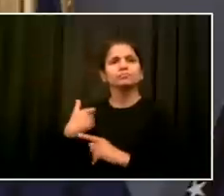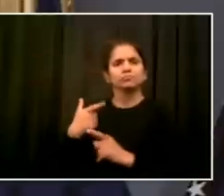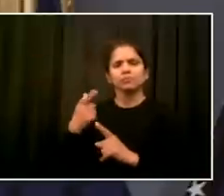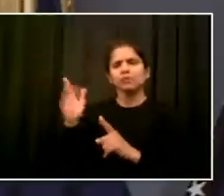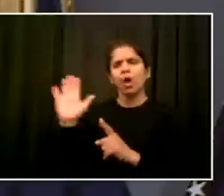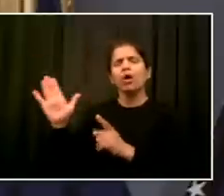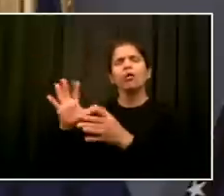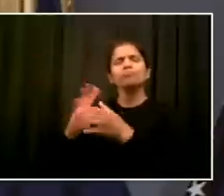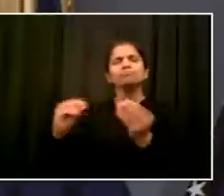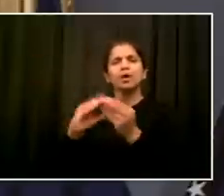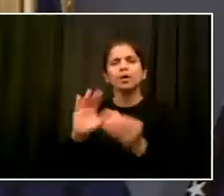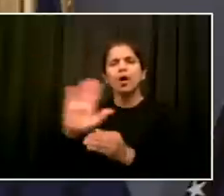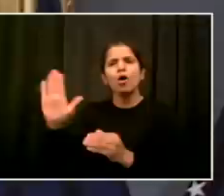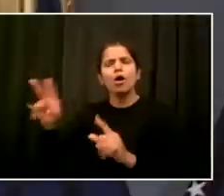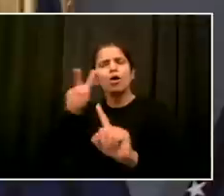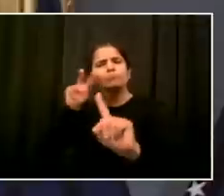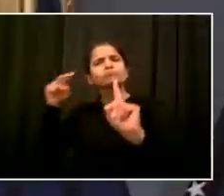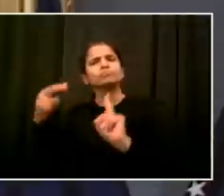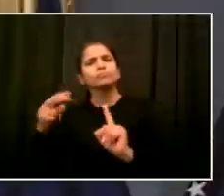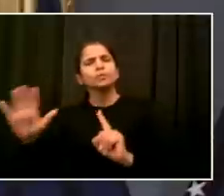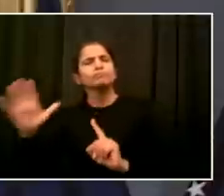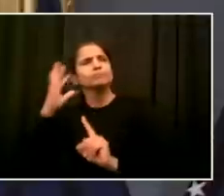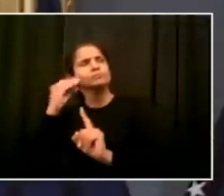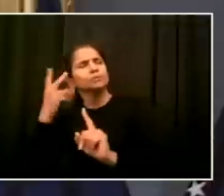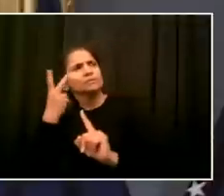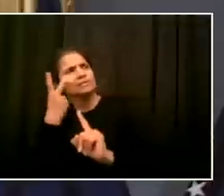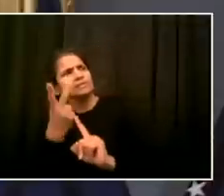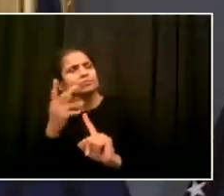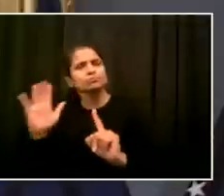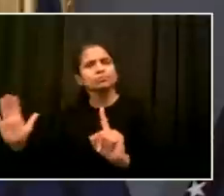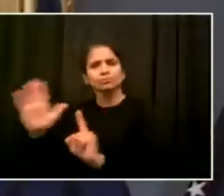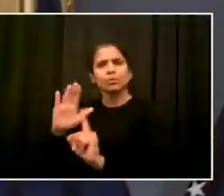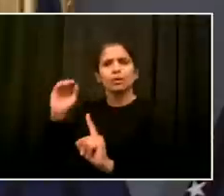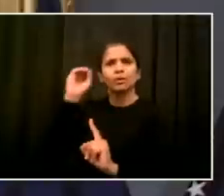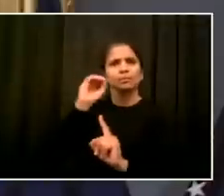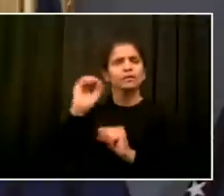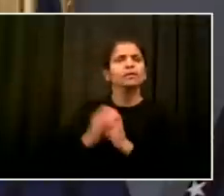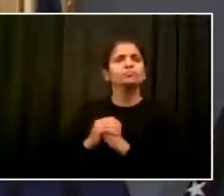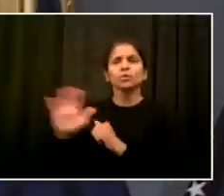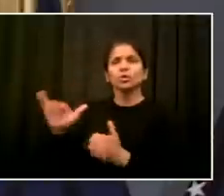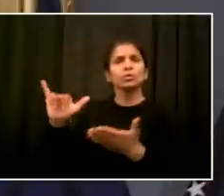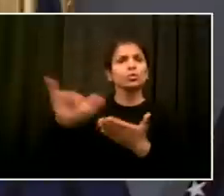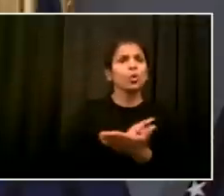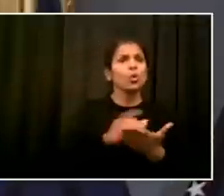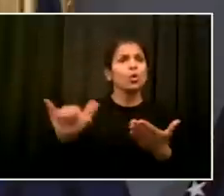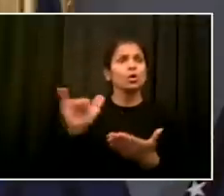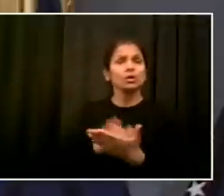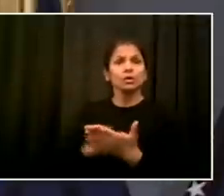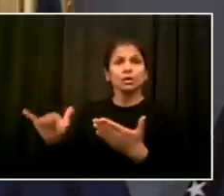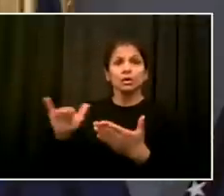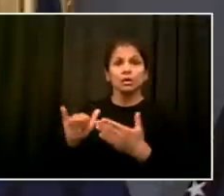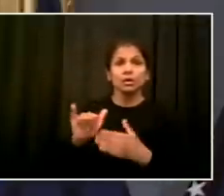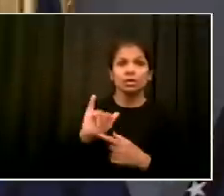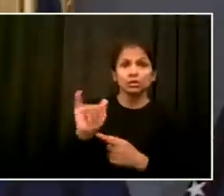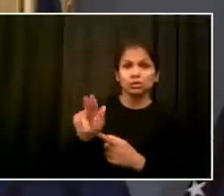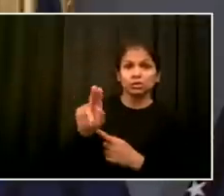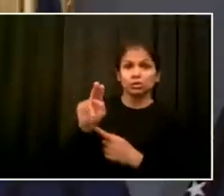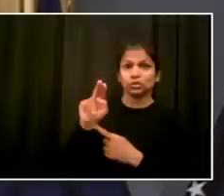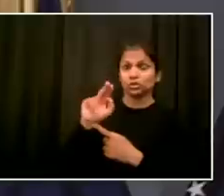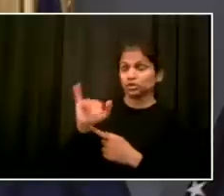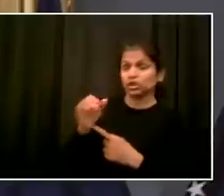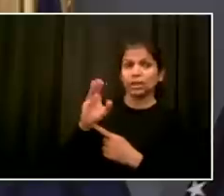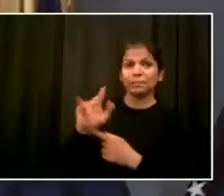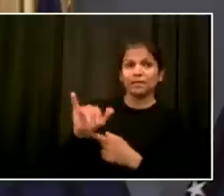counsel, Jim Johnson, I think of someone who has an extraordinary combination in his very rich professional history and personal history,